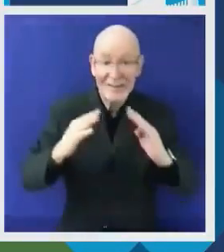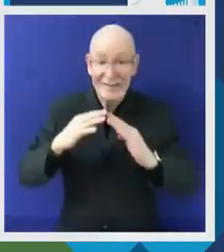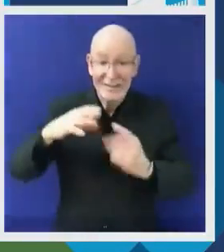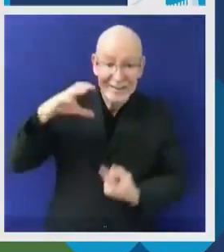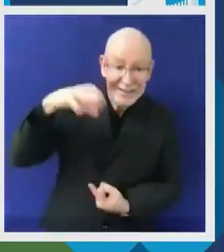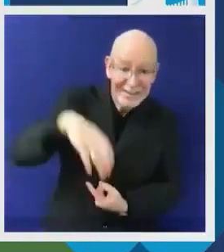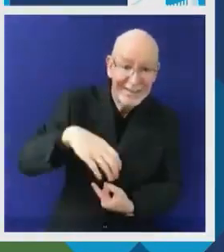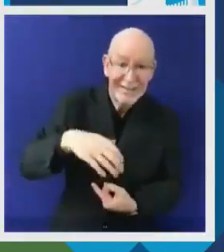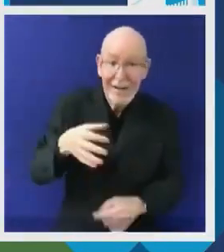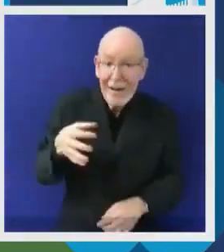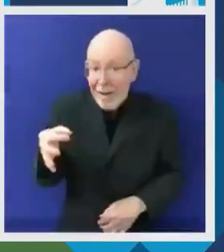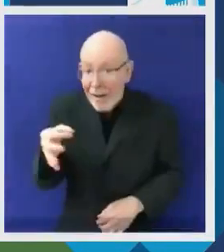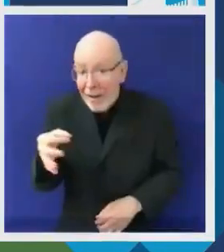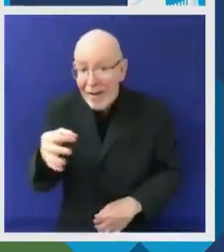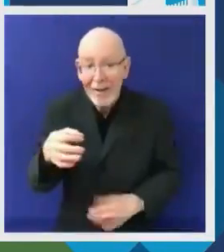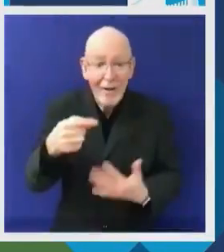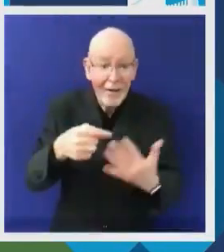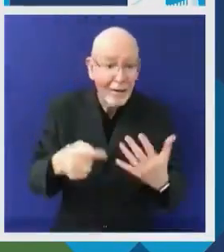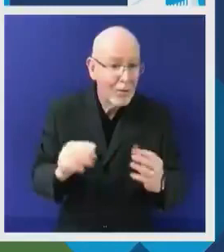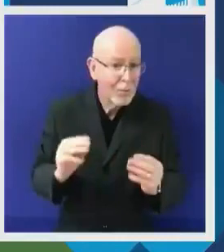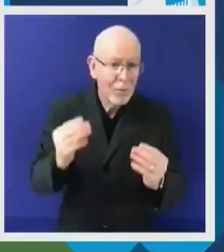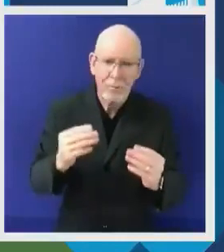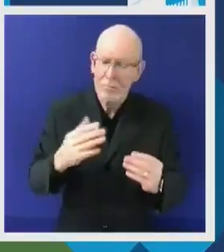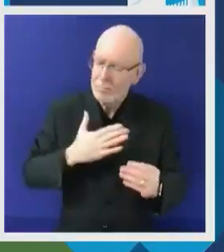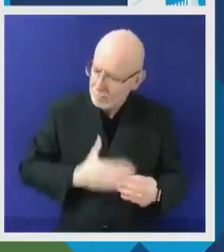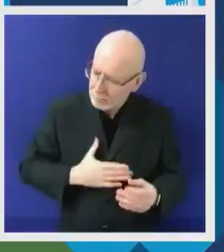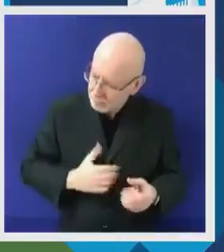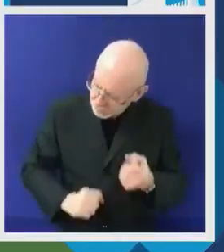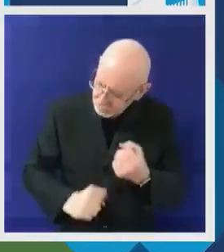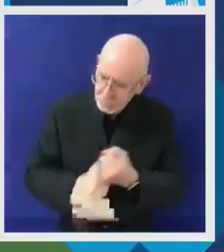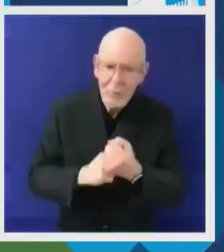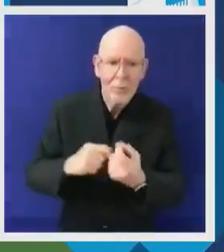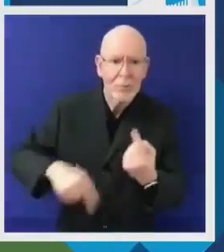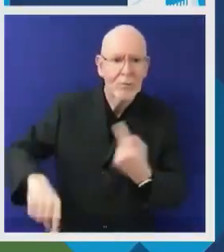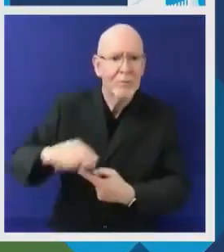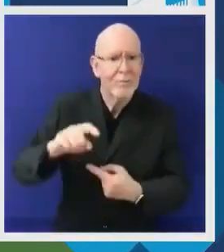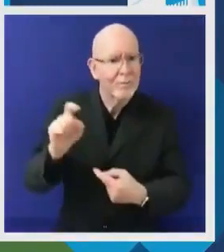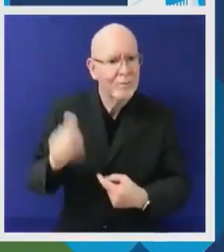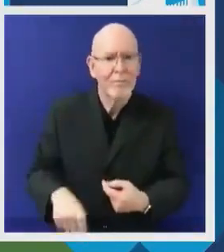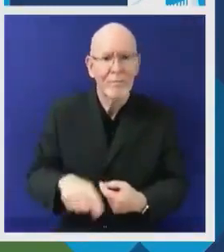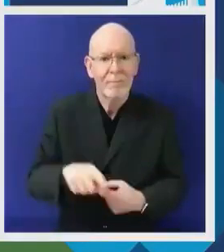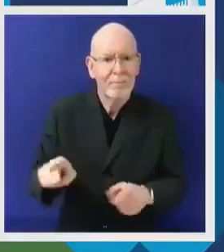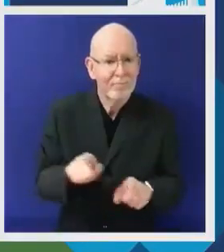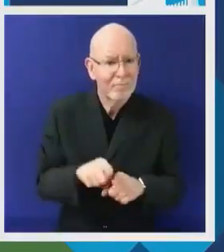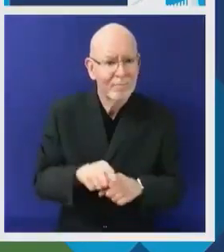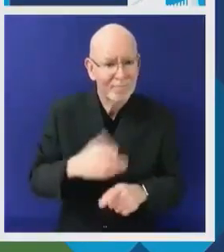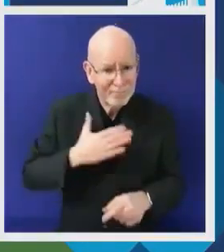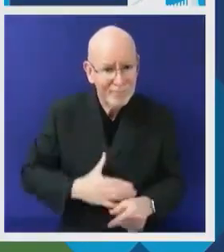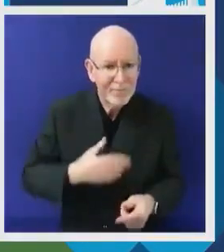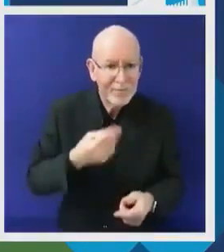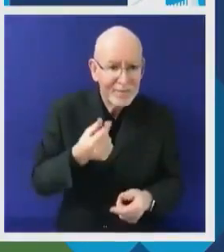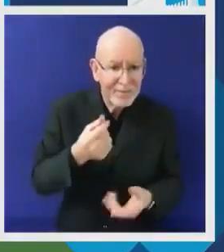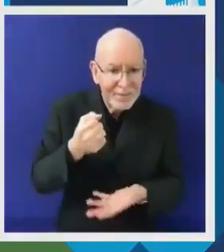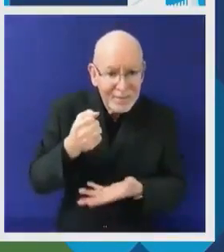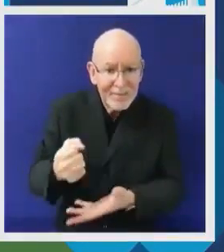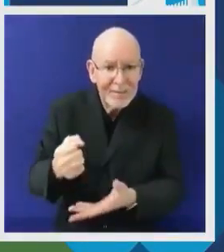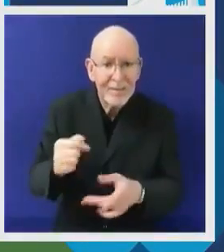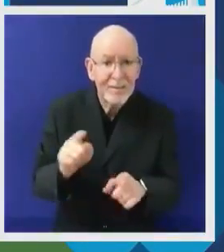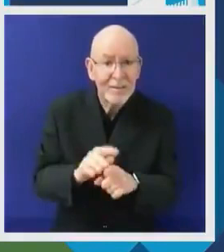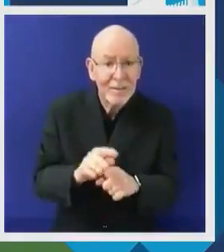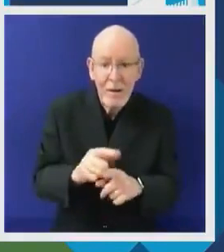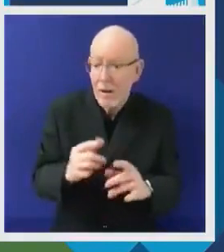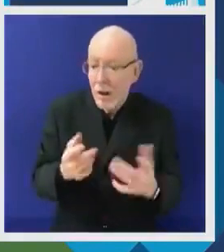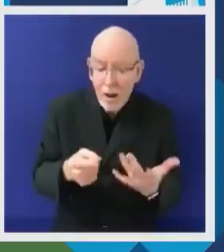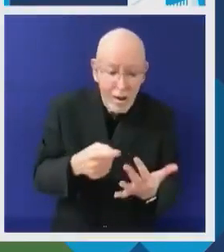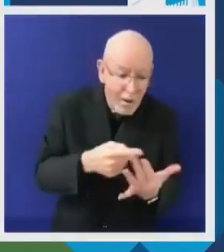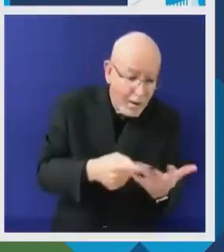despite being disproportionately affected by the long-term impacts of the current global crises. But they have also